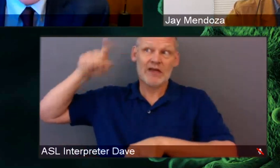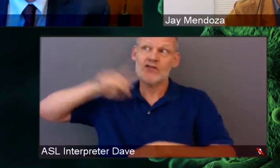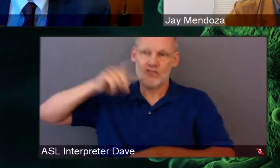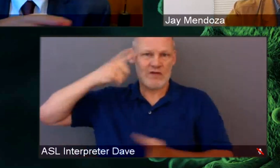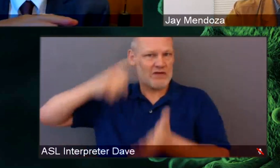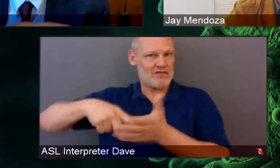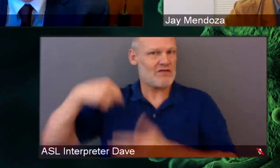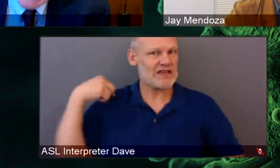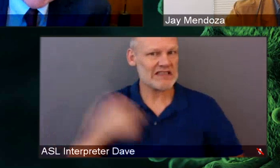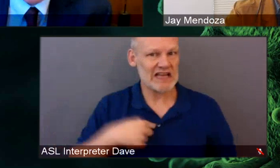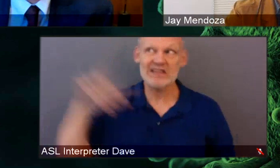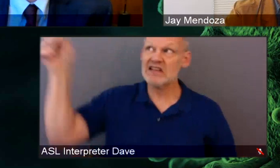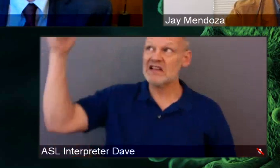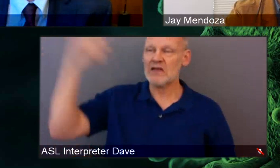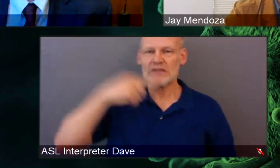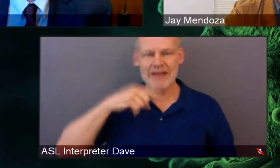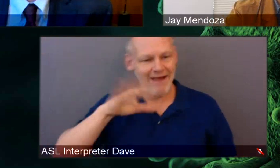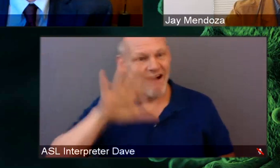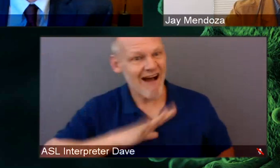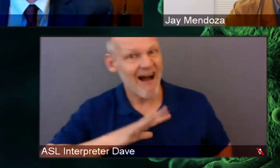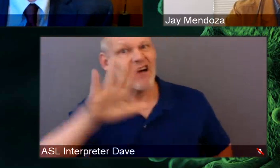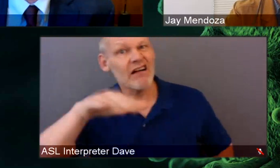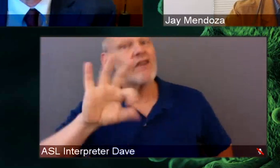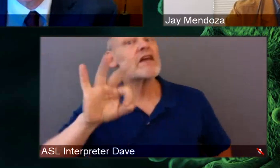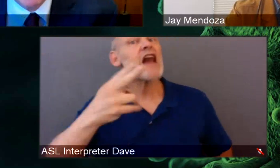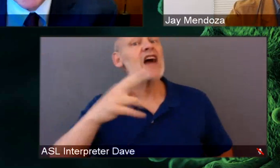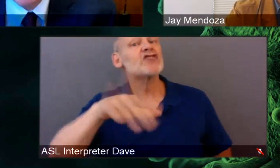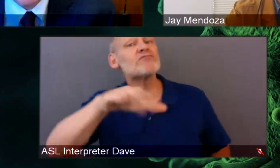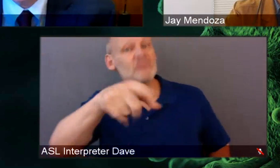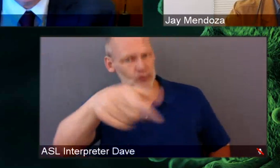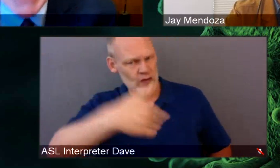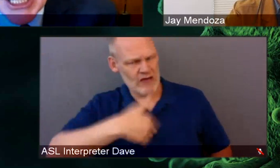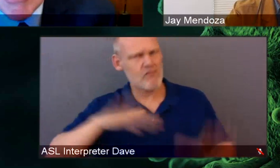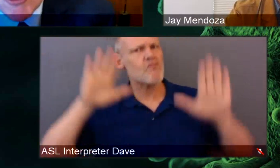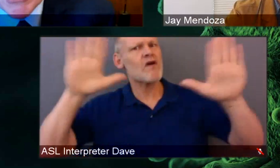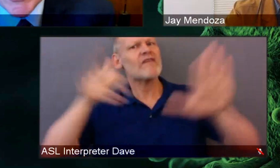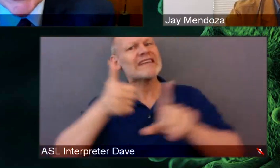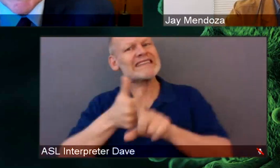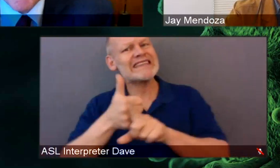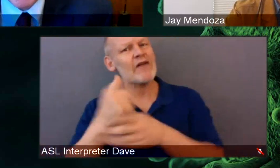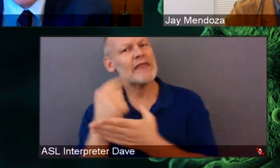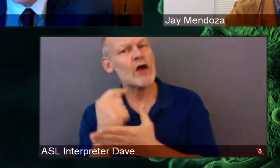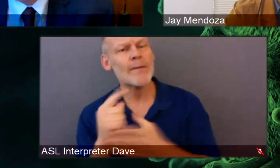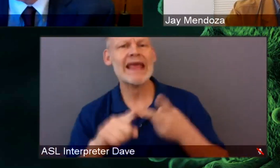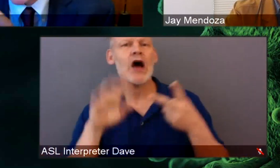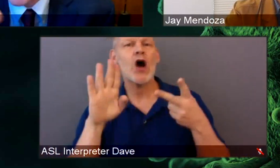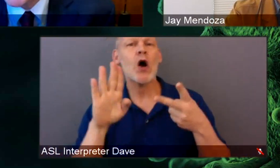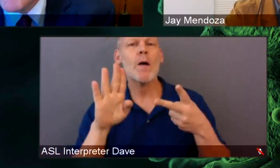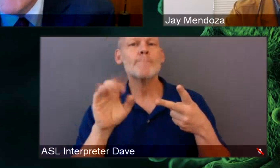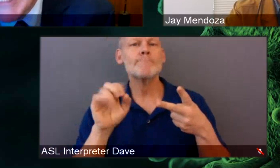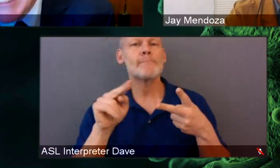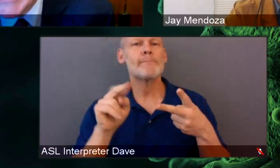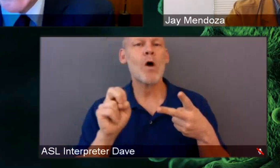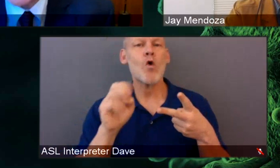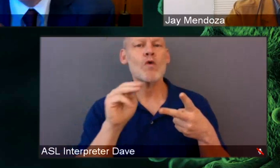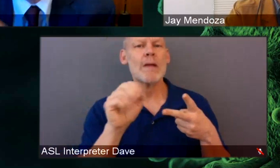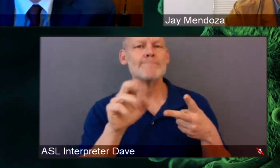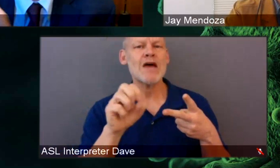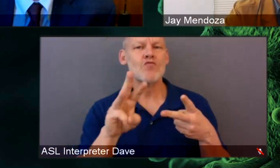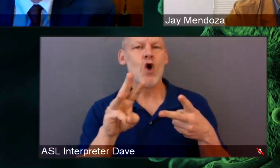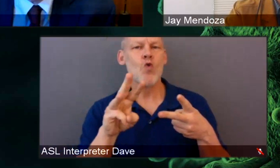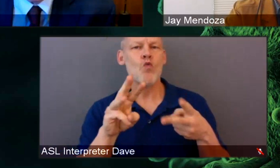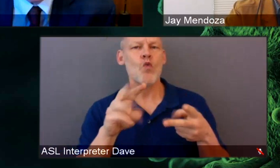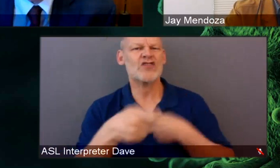say, you've got a spectacular cellular cell therapies program. You've got a fantastic bone marrow transplant program. But are you meeting the